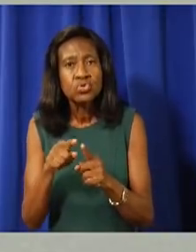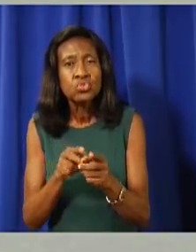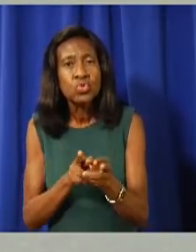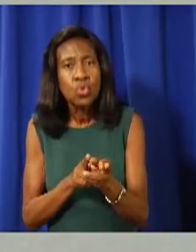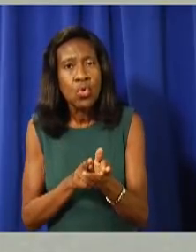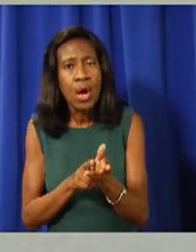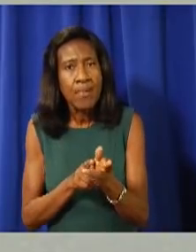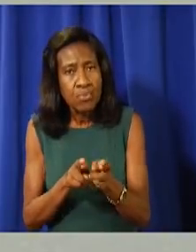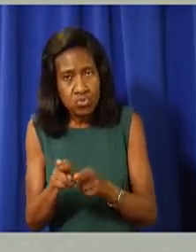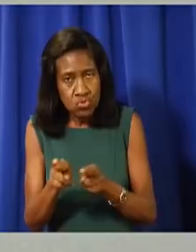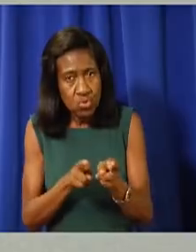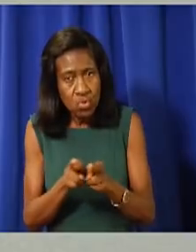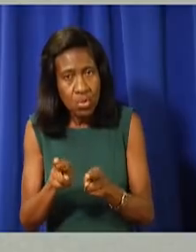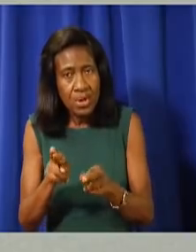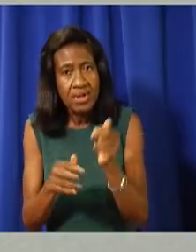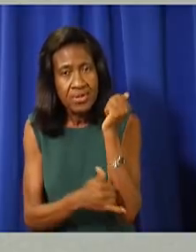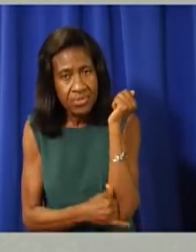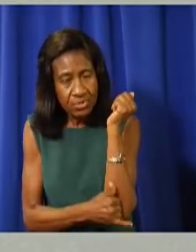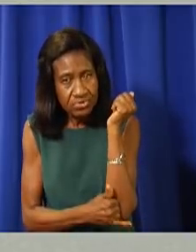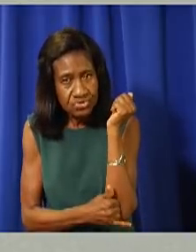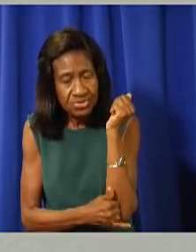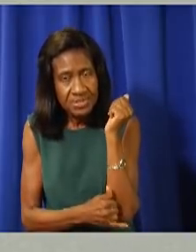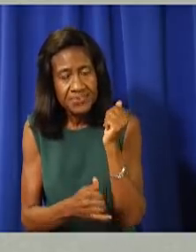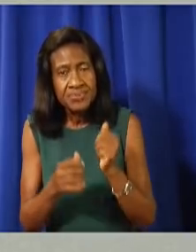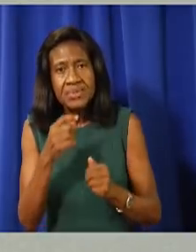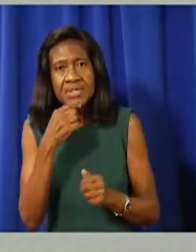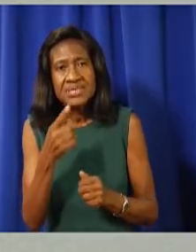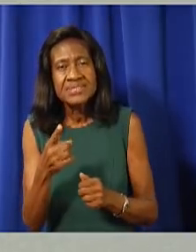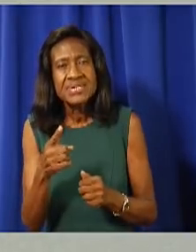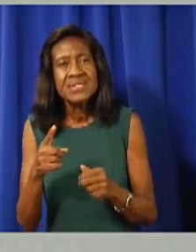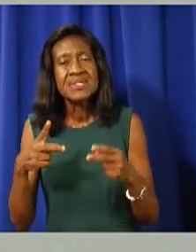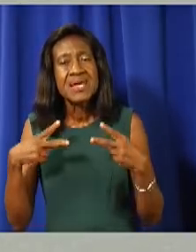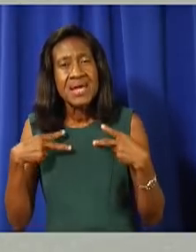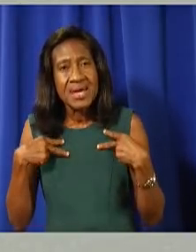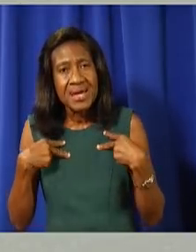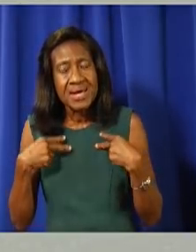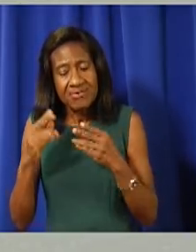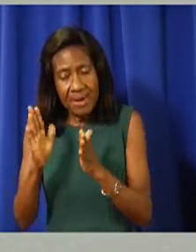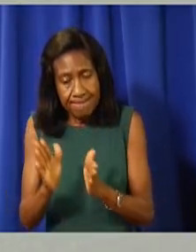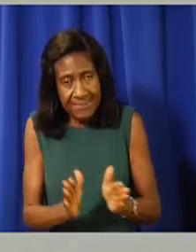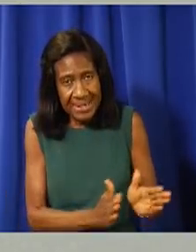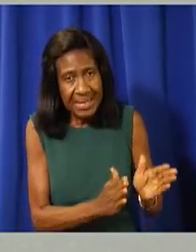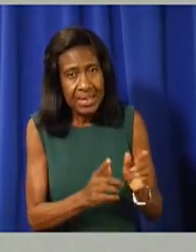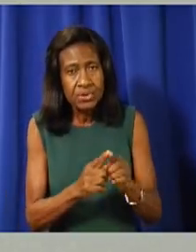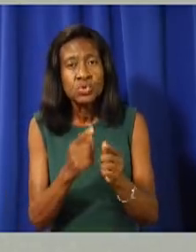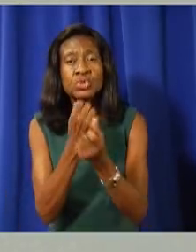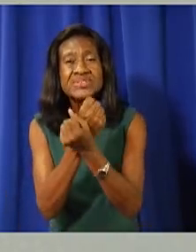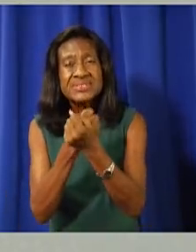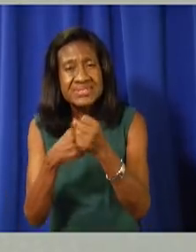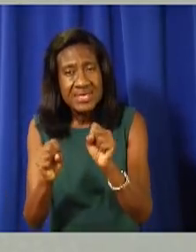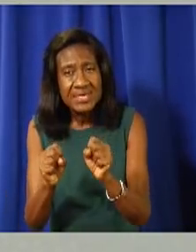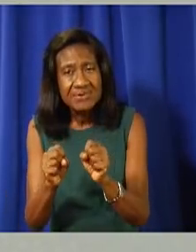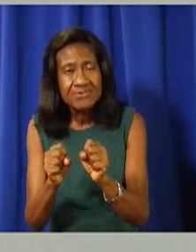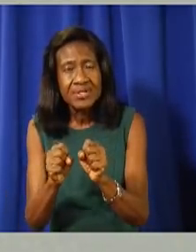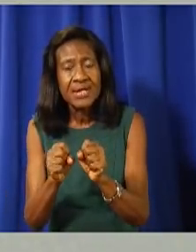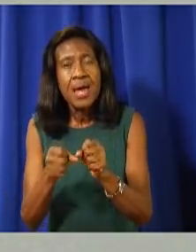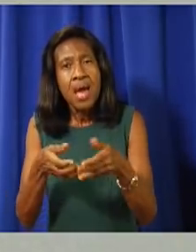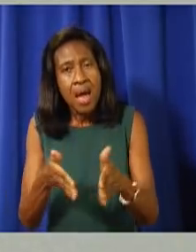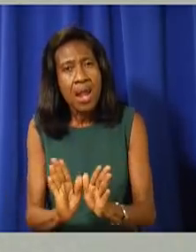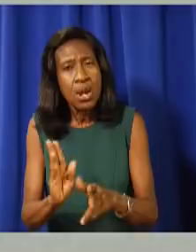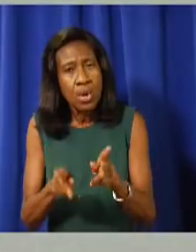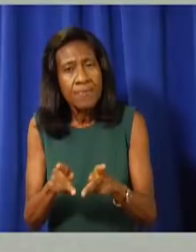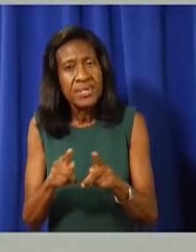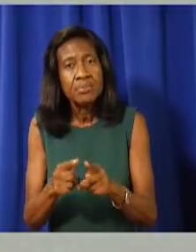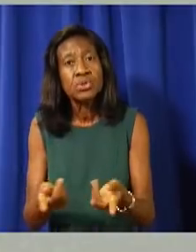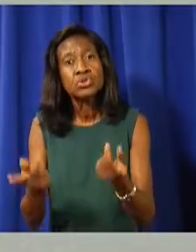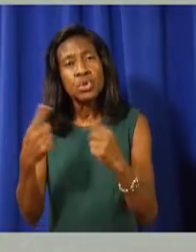and implementing a plan for safely reopening the Cayman Islands. We presented this plan to the country